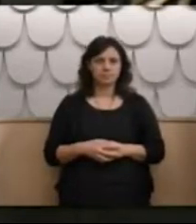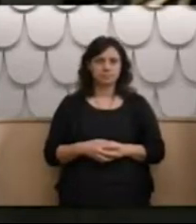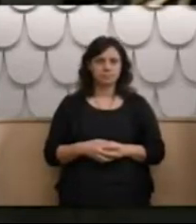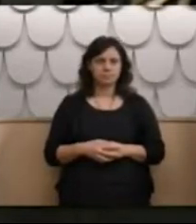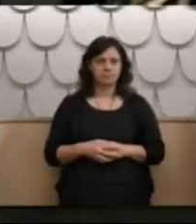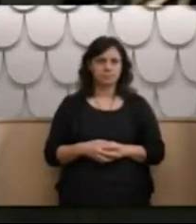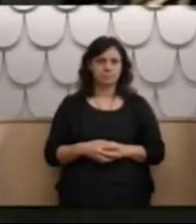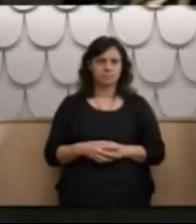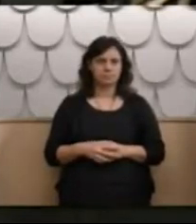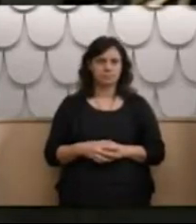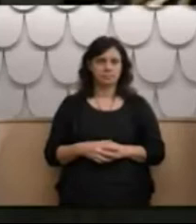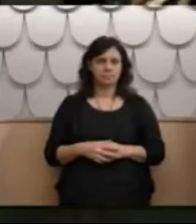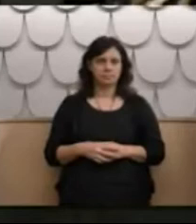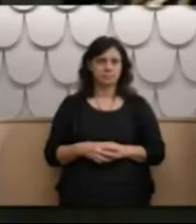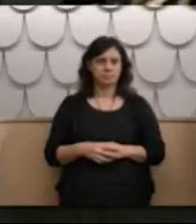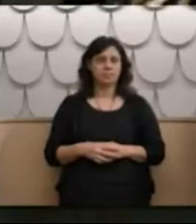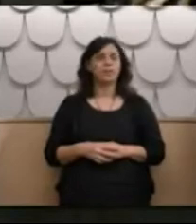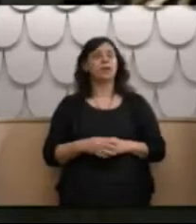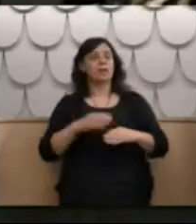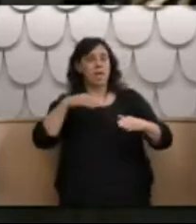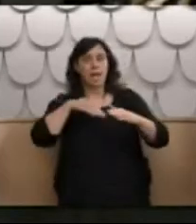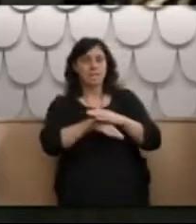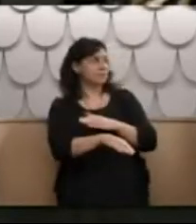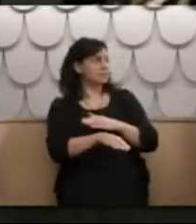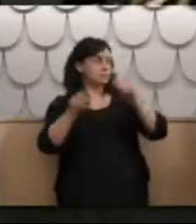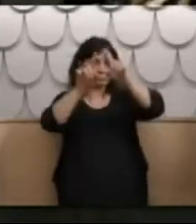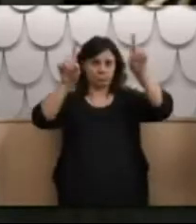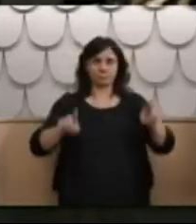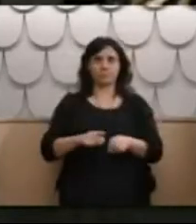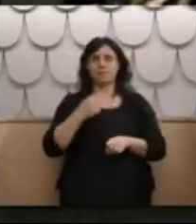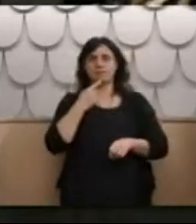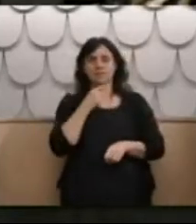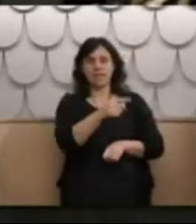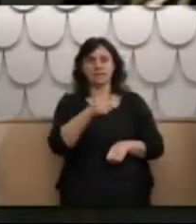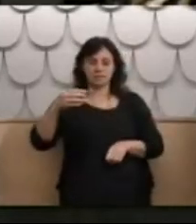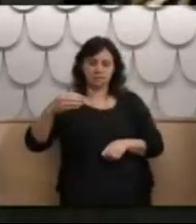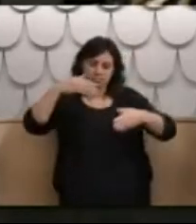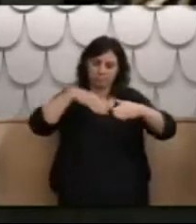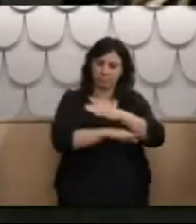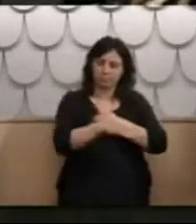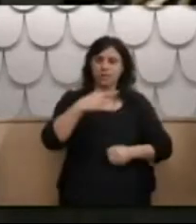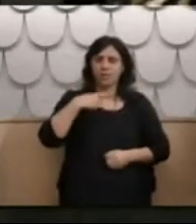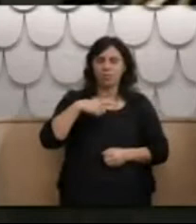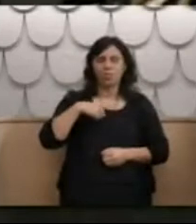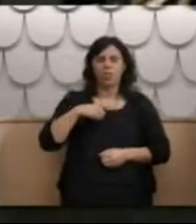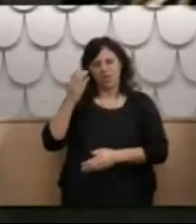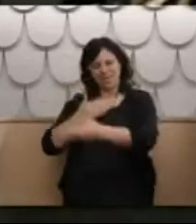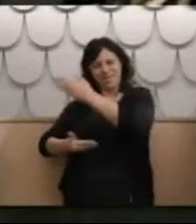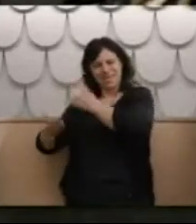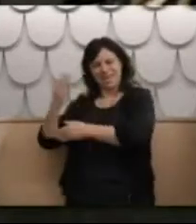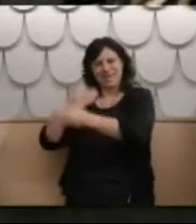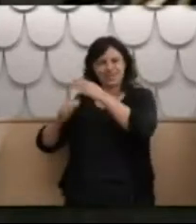Well, the admission says that Brian was admitted because he had a history of hysterical suicide